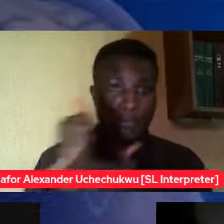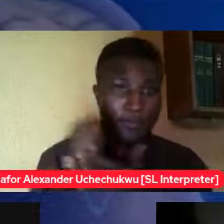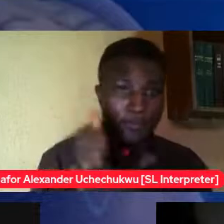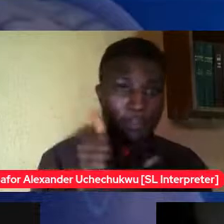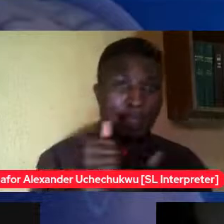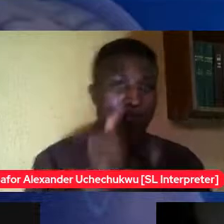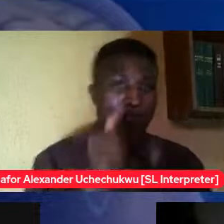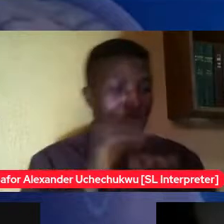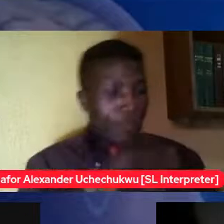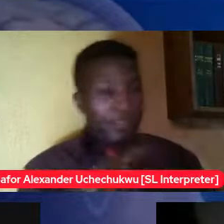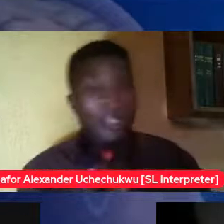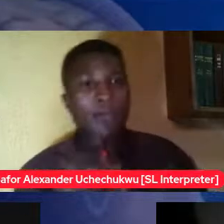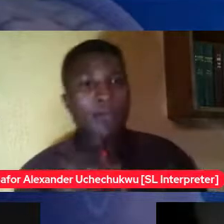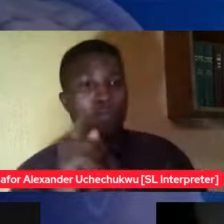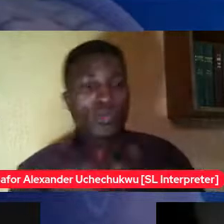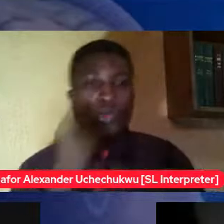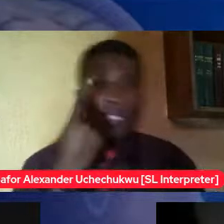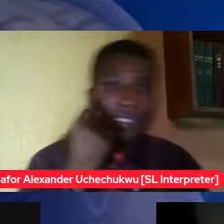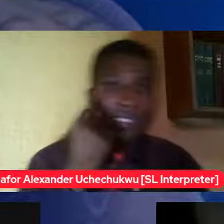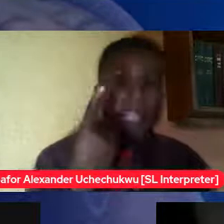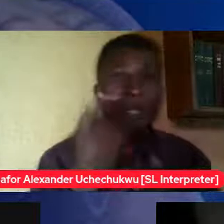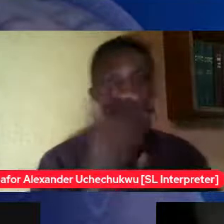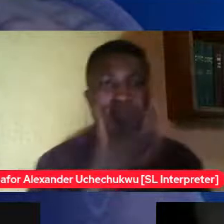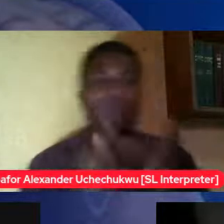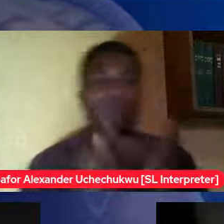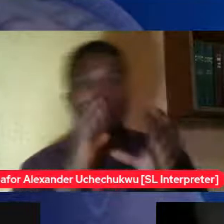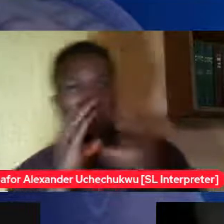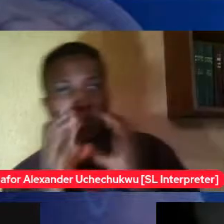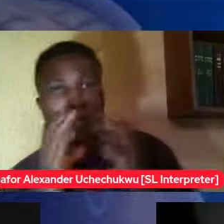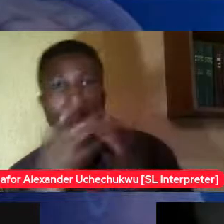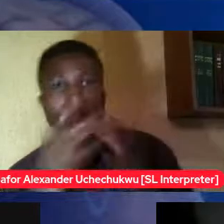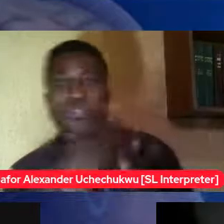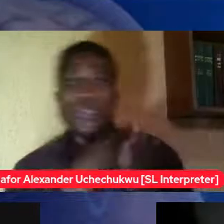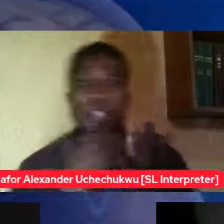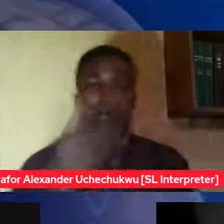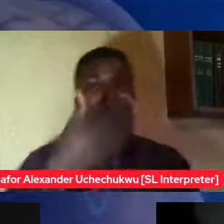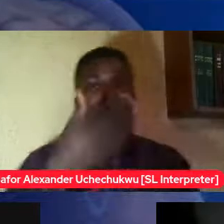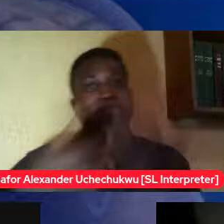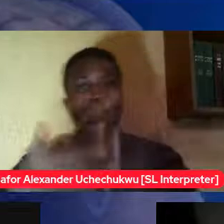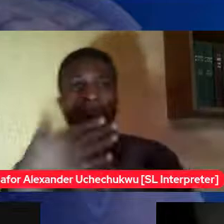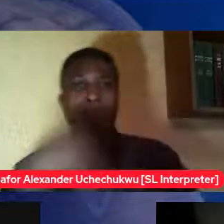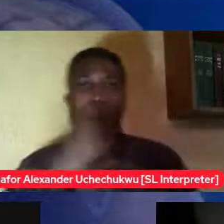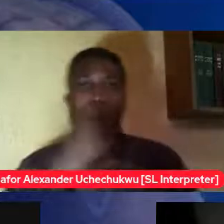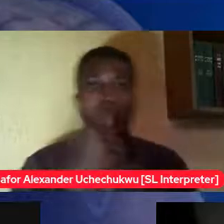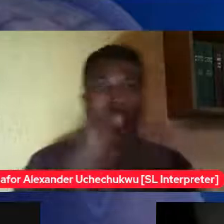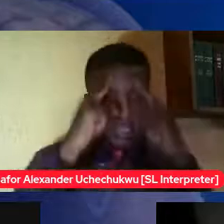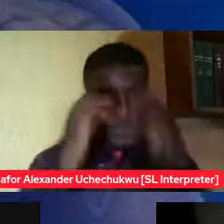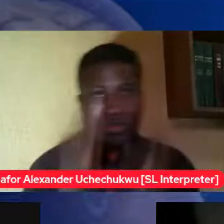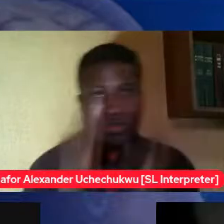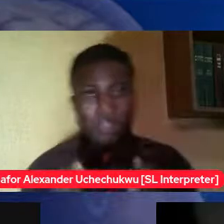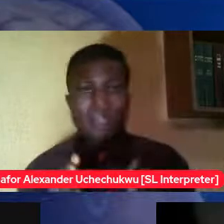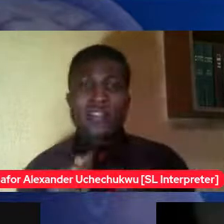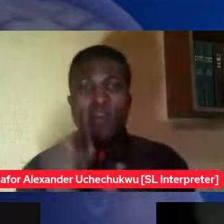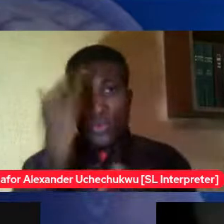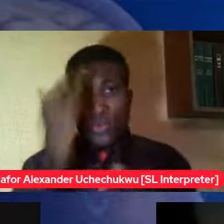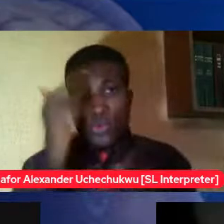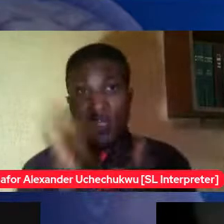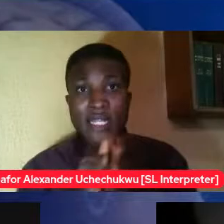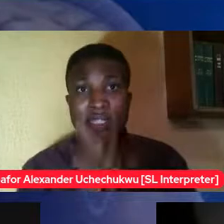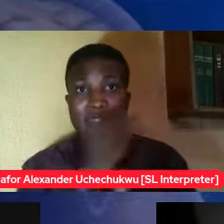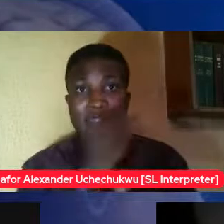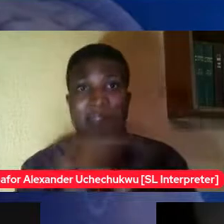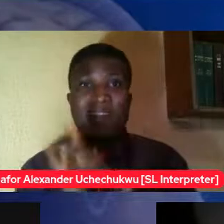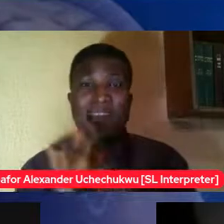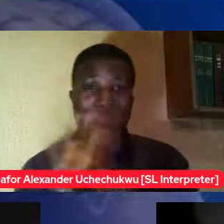conversations how to be cultures you know and all of them making choices knowing that they're enough and they can decide to say you know or yes to anybody